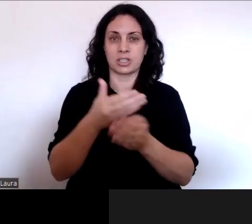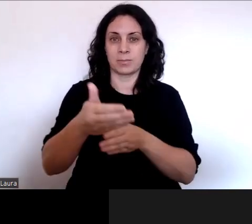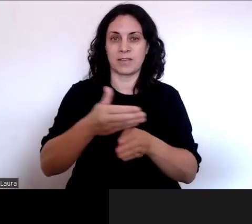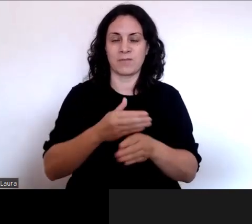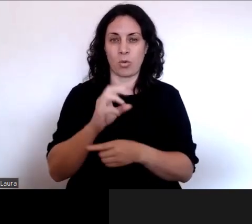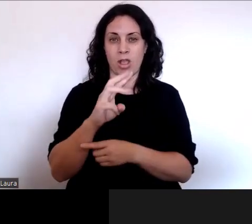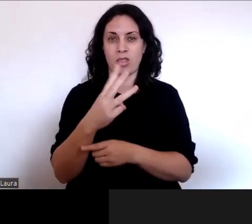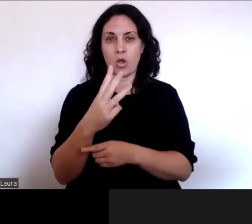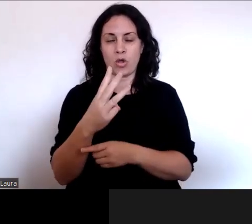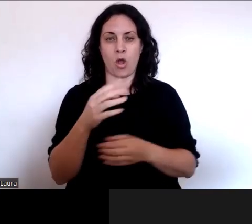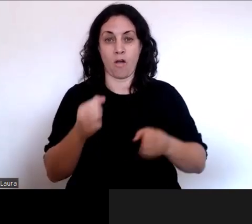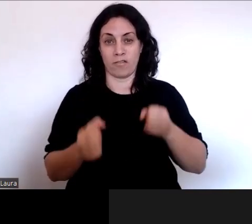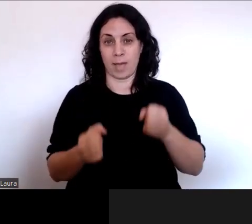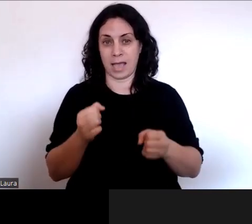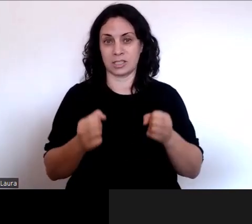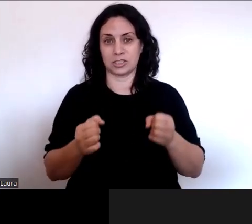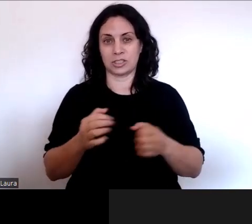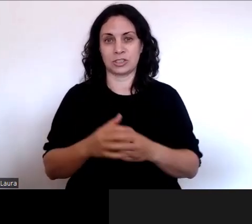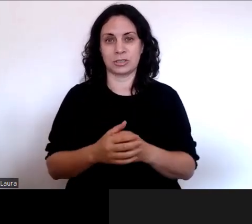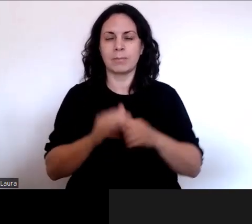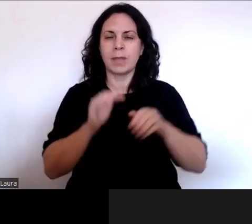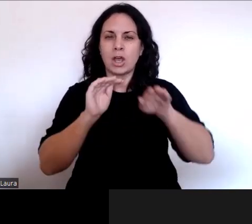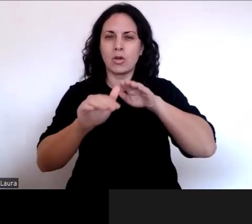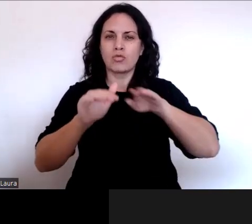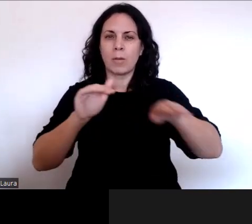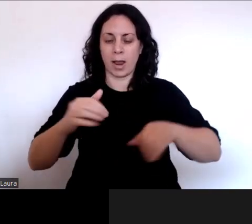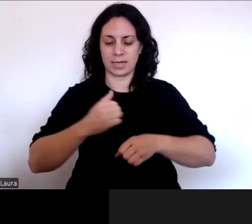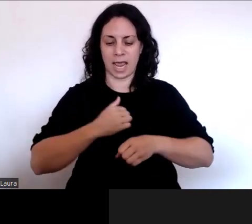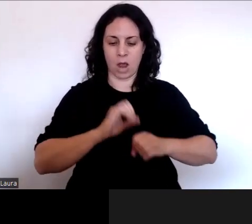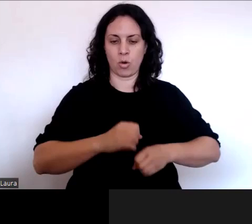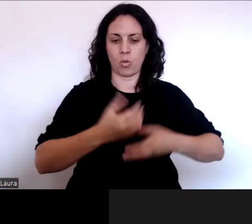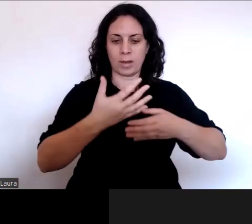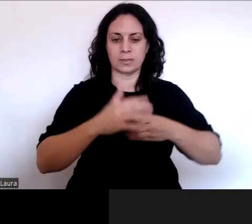Just a reminder on our website capacity